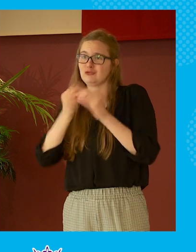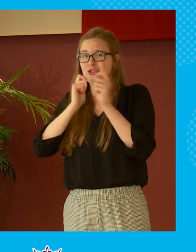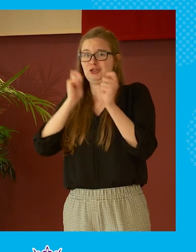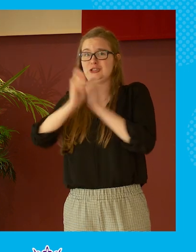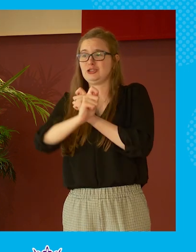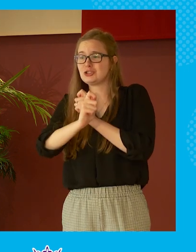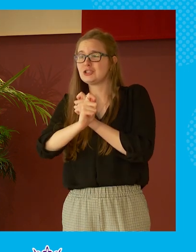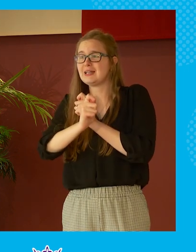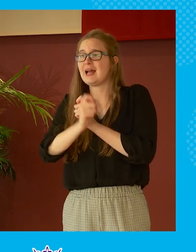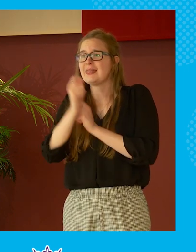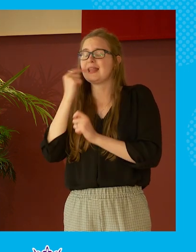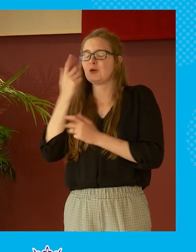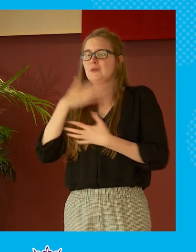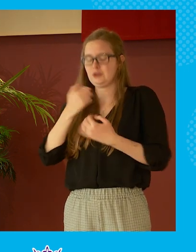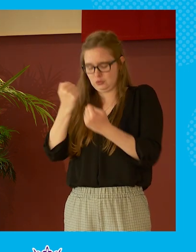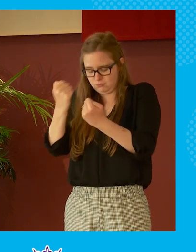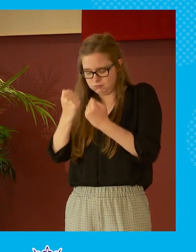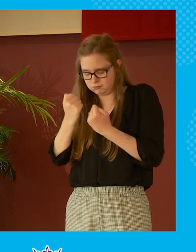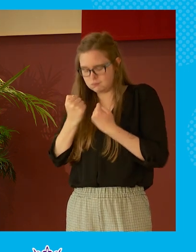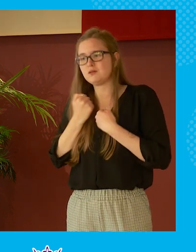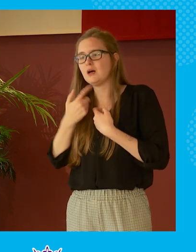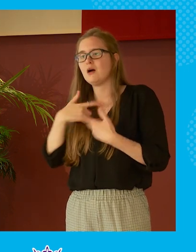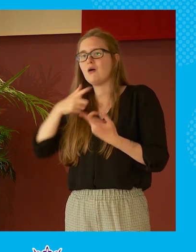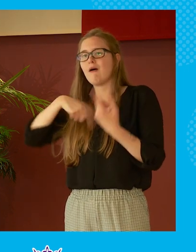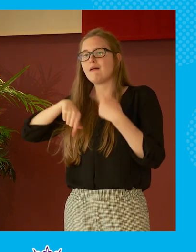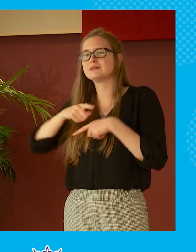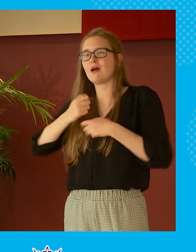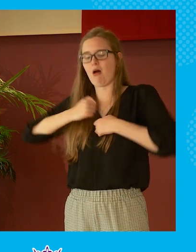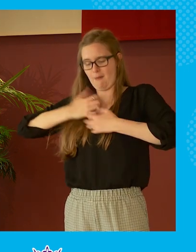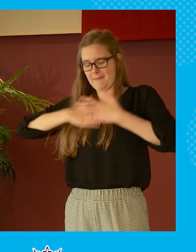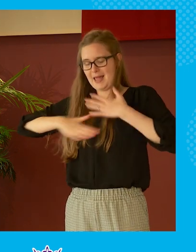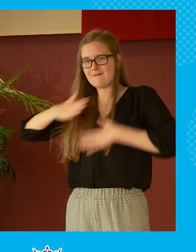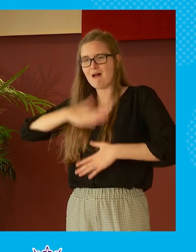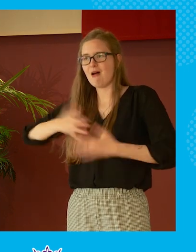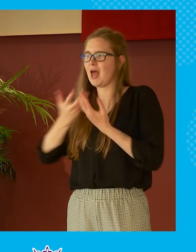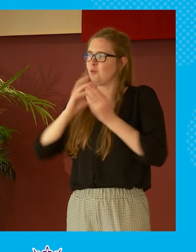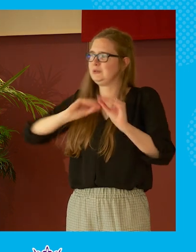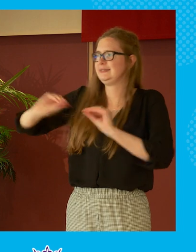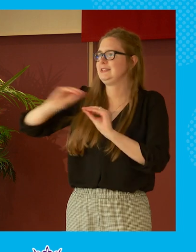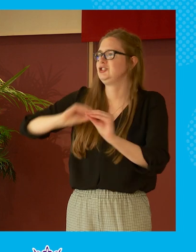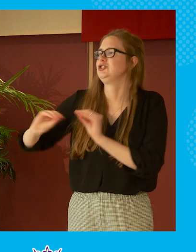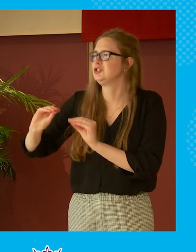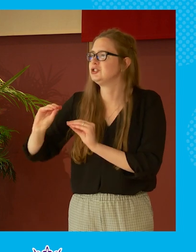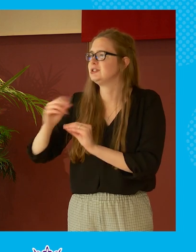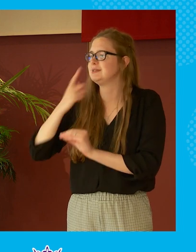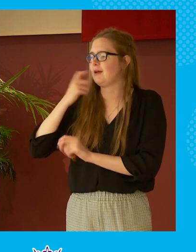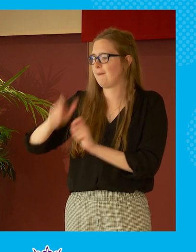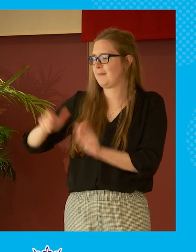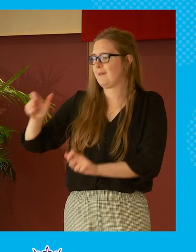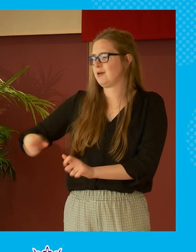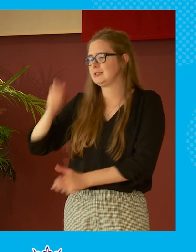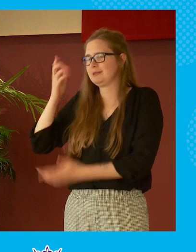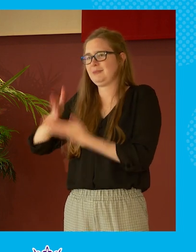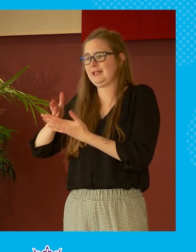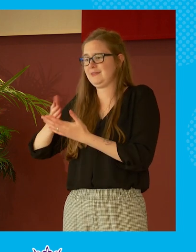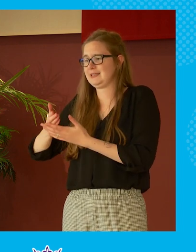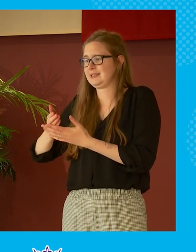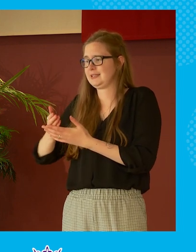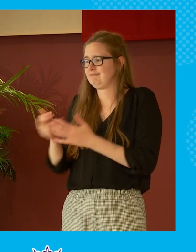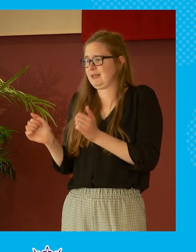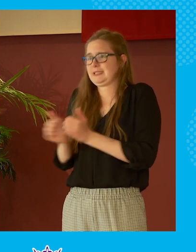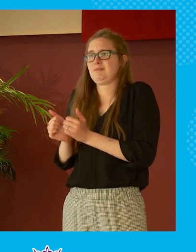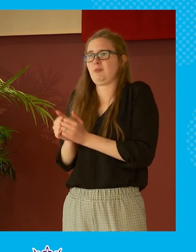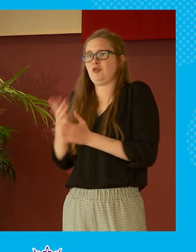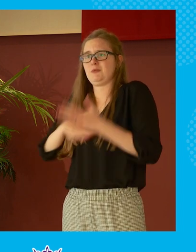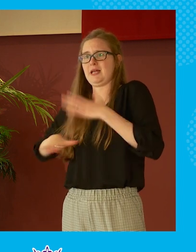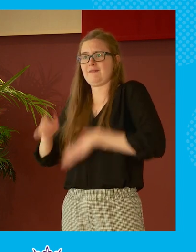that i think we have to look deep as adults at our own behaviors and what we are teaching that our youngsters to believe is an acceptable way to